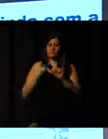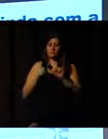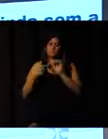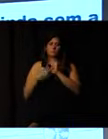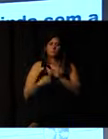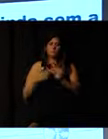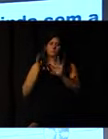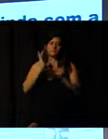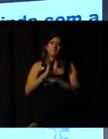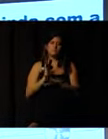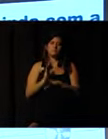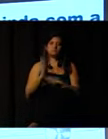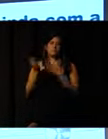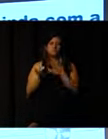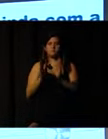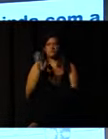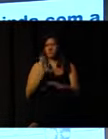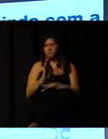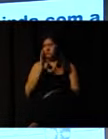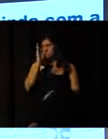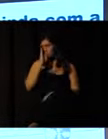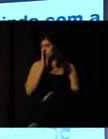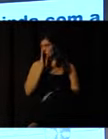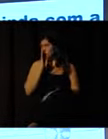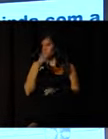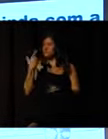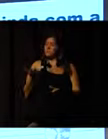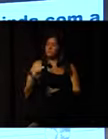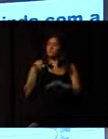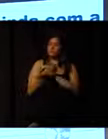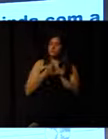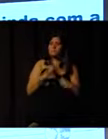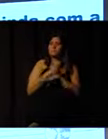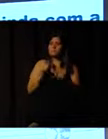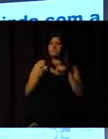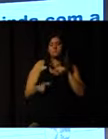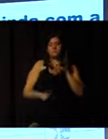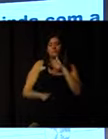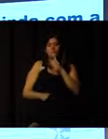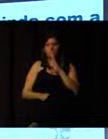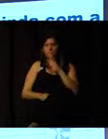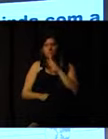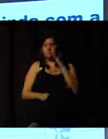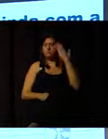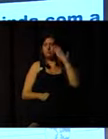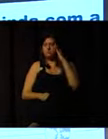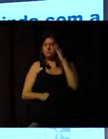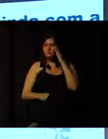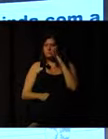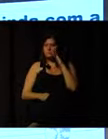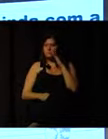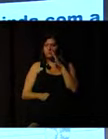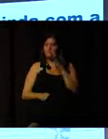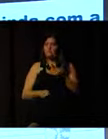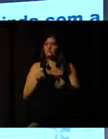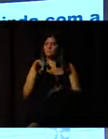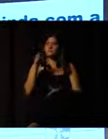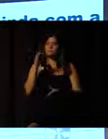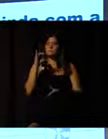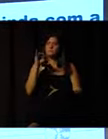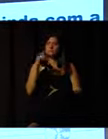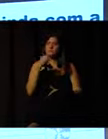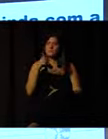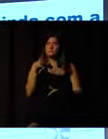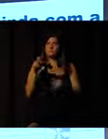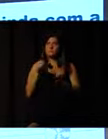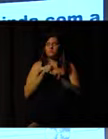his heart, the volunteer. And the professional with the knowledge, the understanding of the